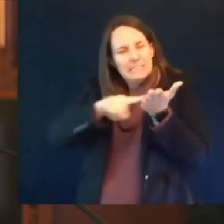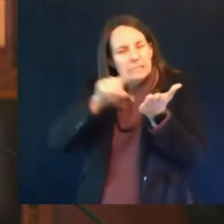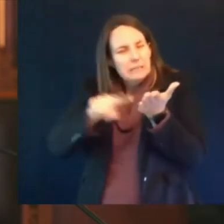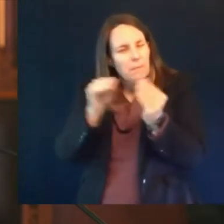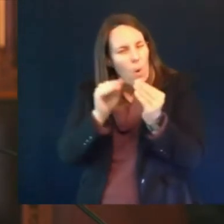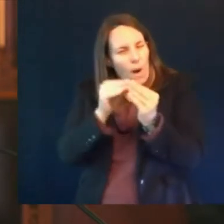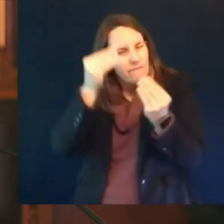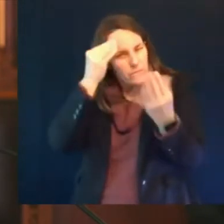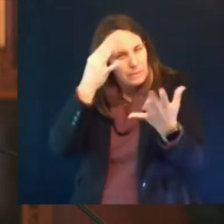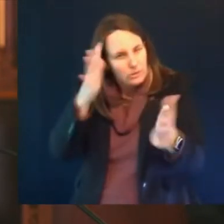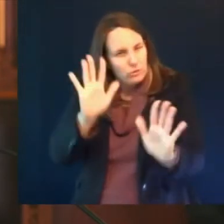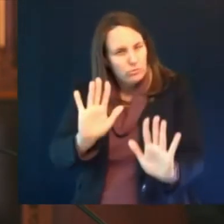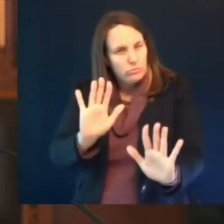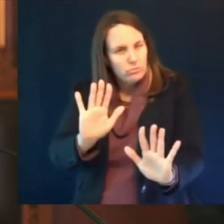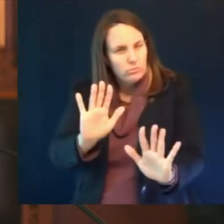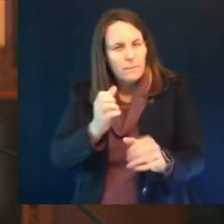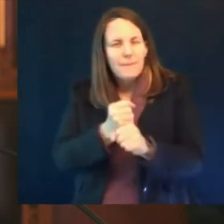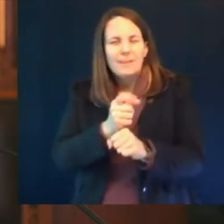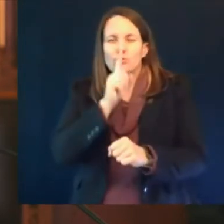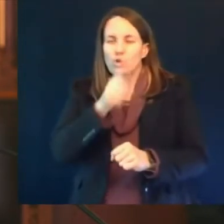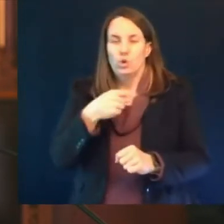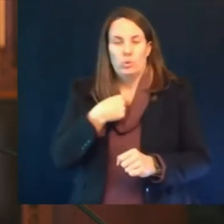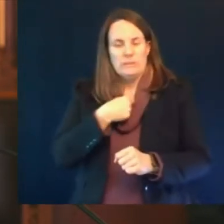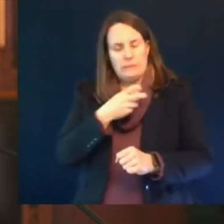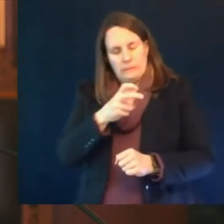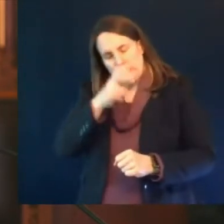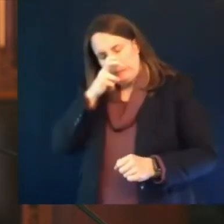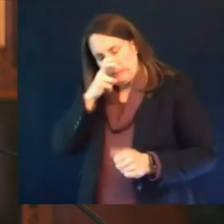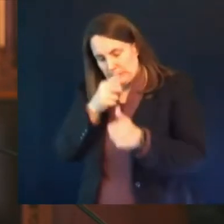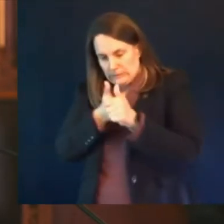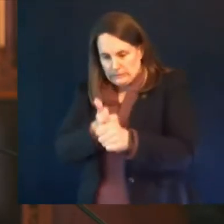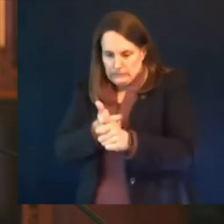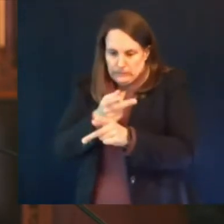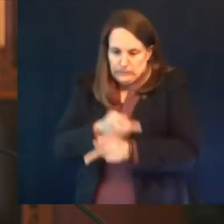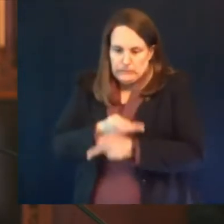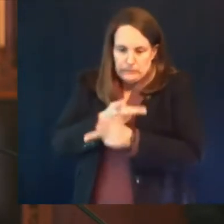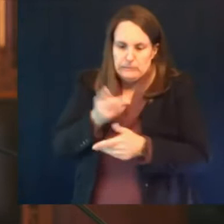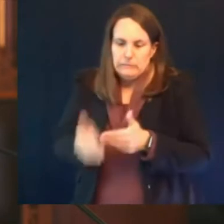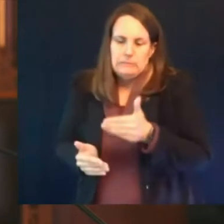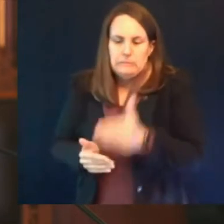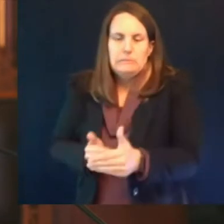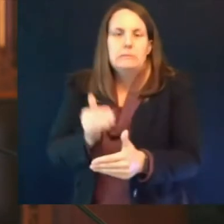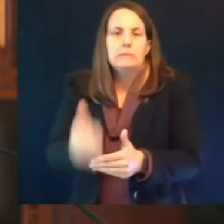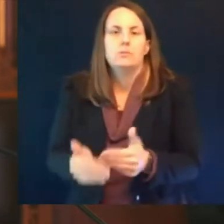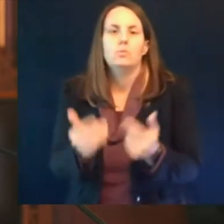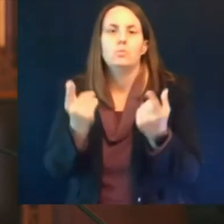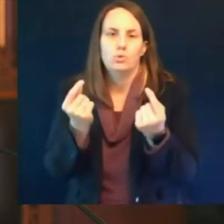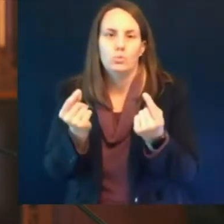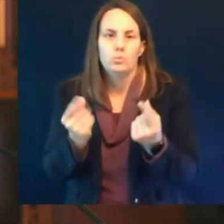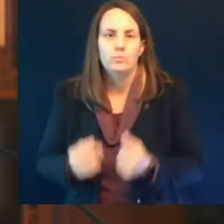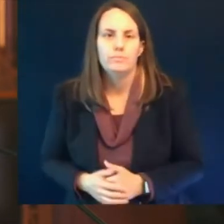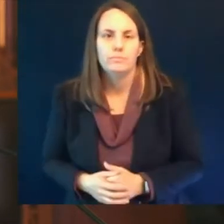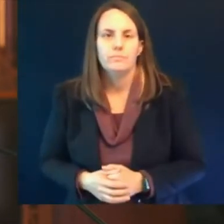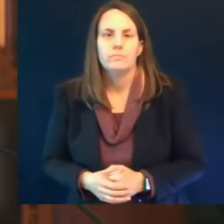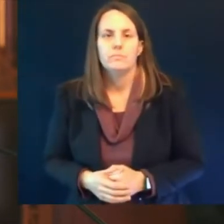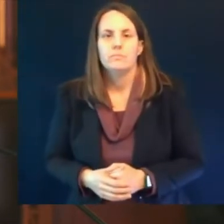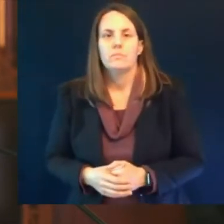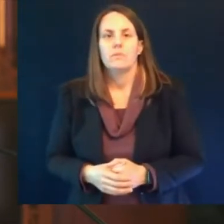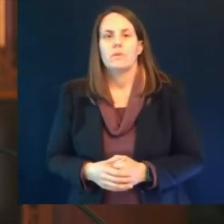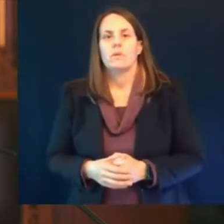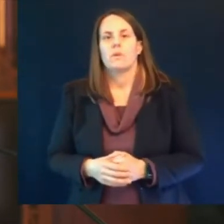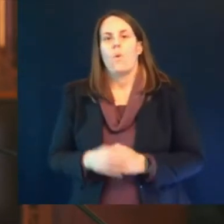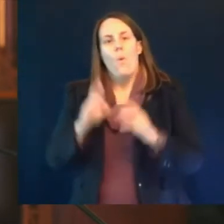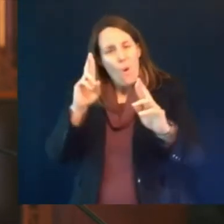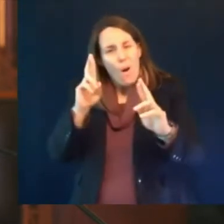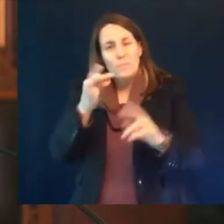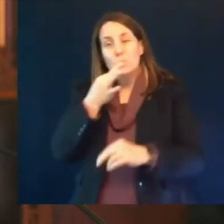action taken with an abundance of caution that will be ready to say to our vaccinators take the label off and go ahead and start